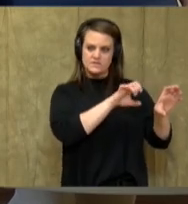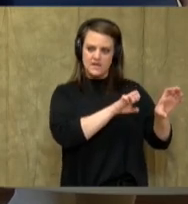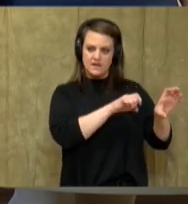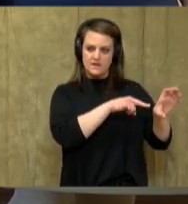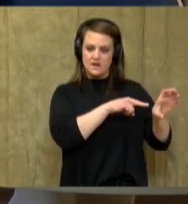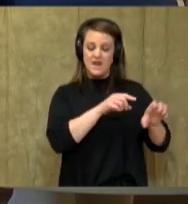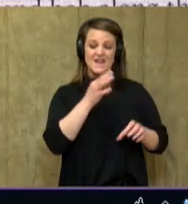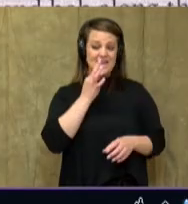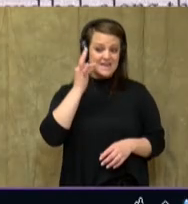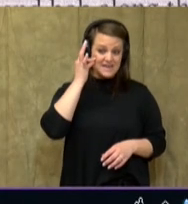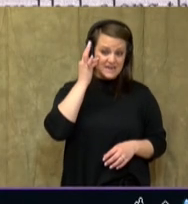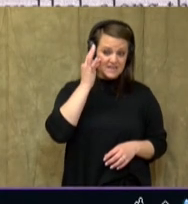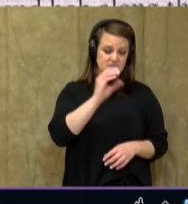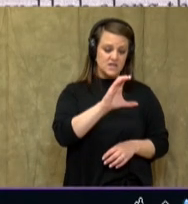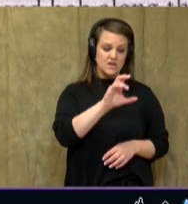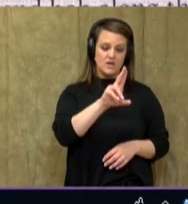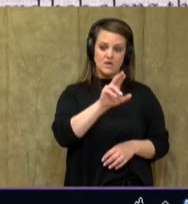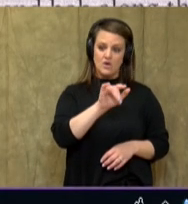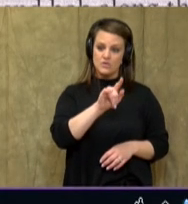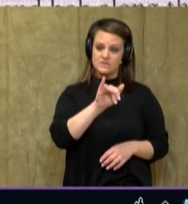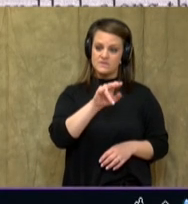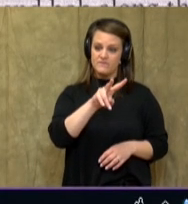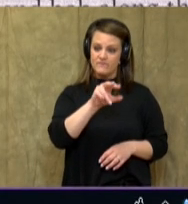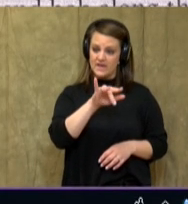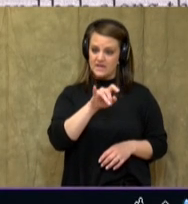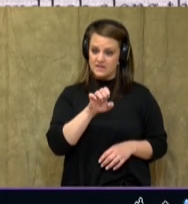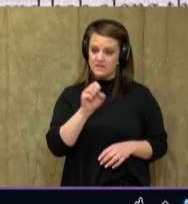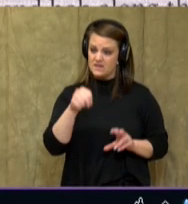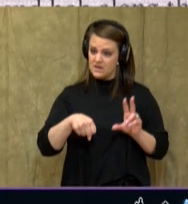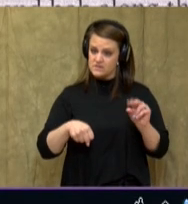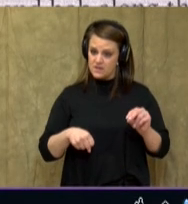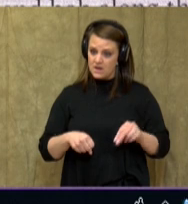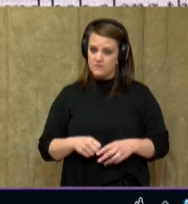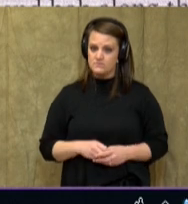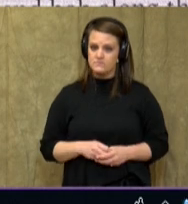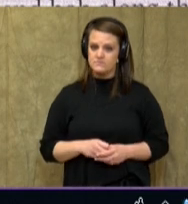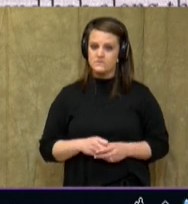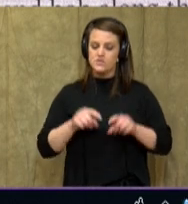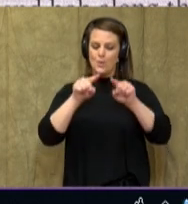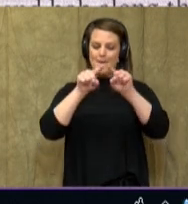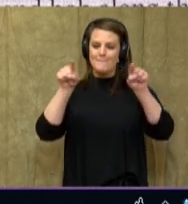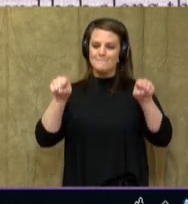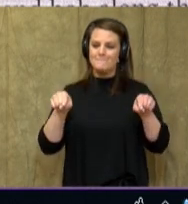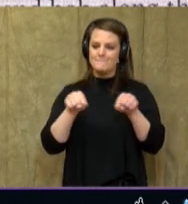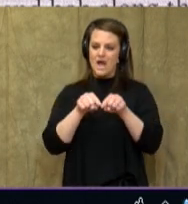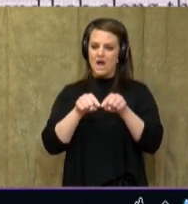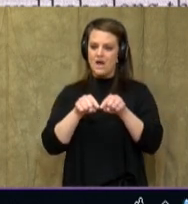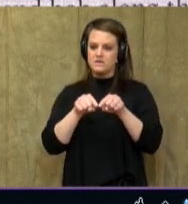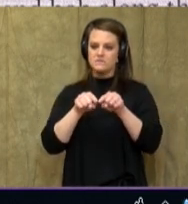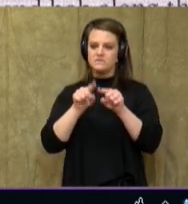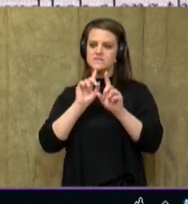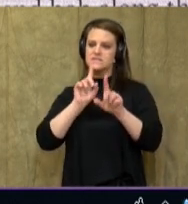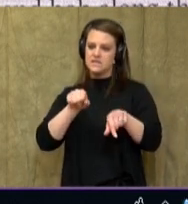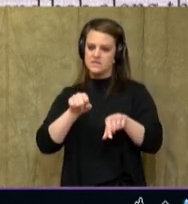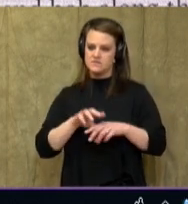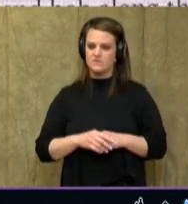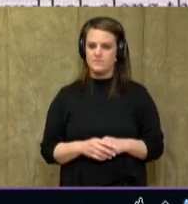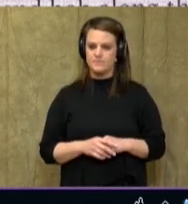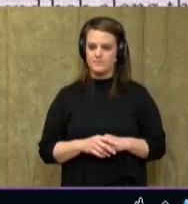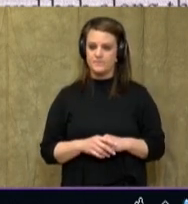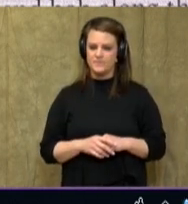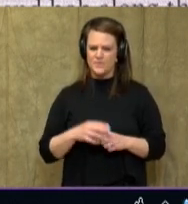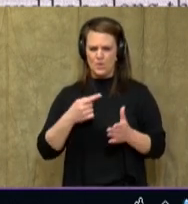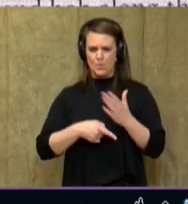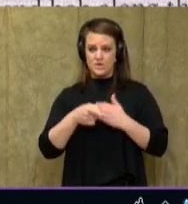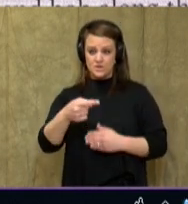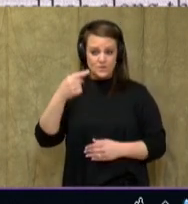cranberries? And it says, draw a box around a sentence that helps you infer an answer to that question. What do you think